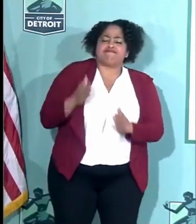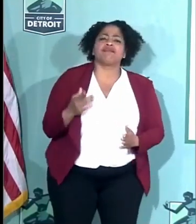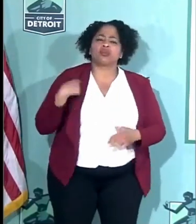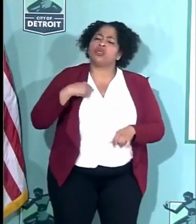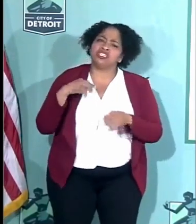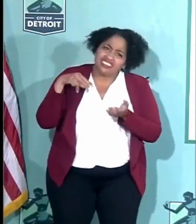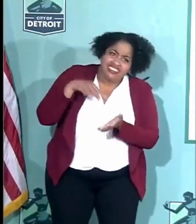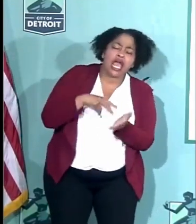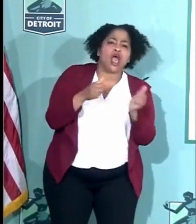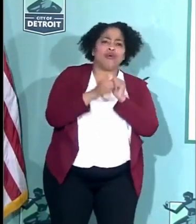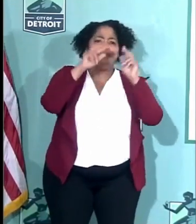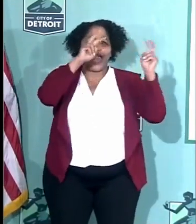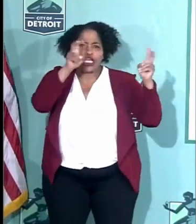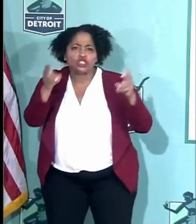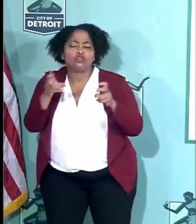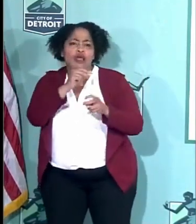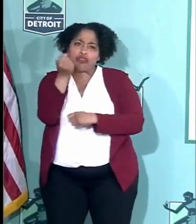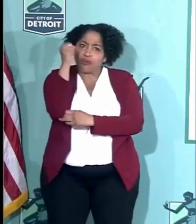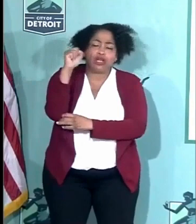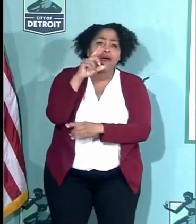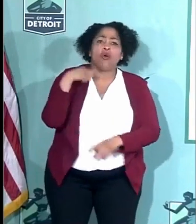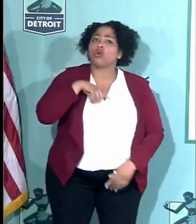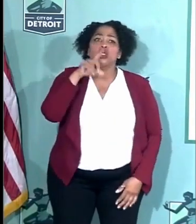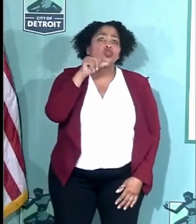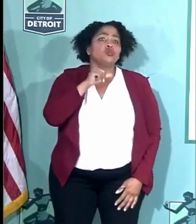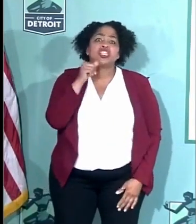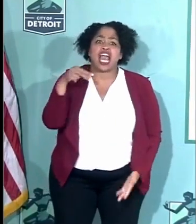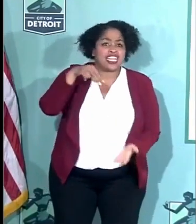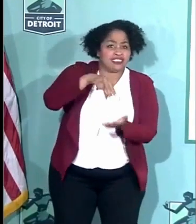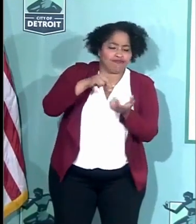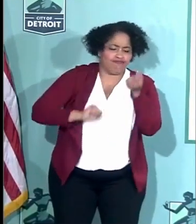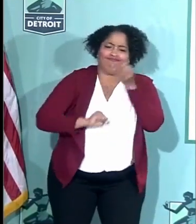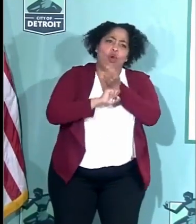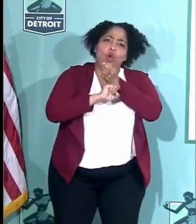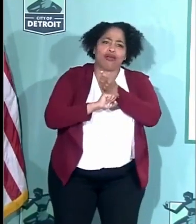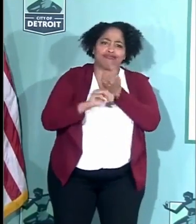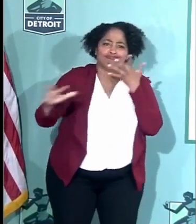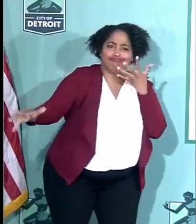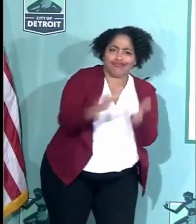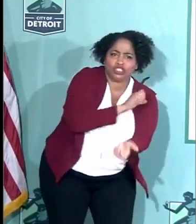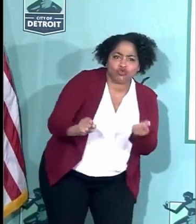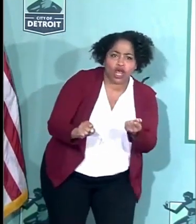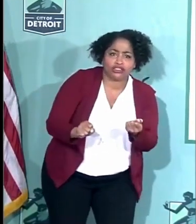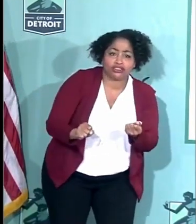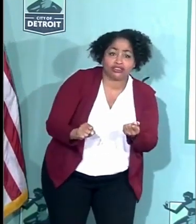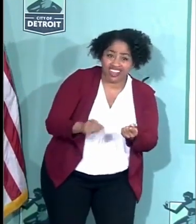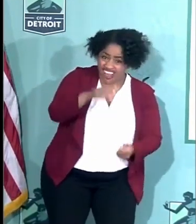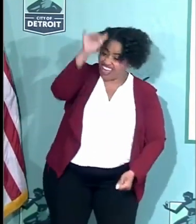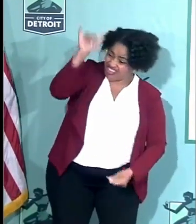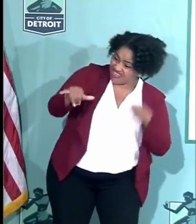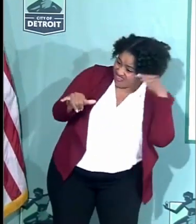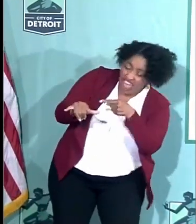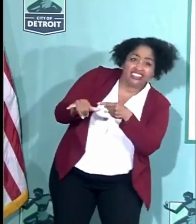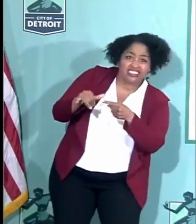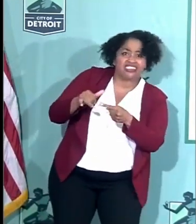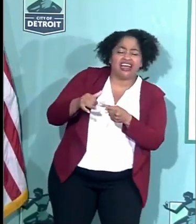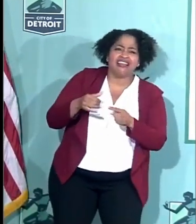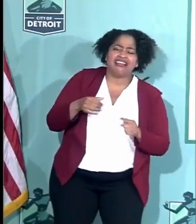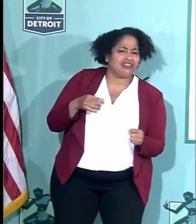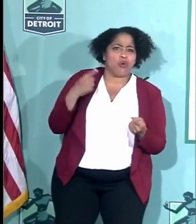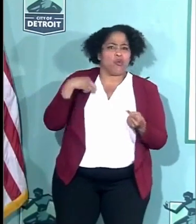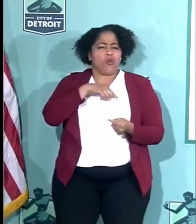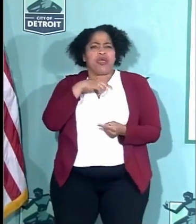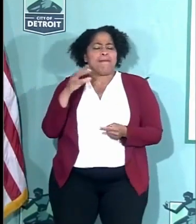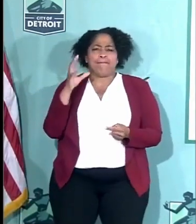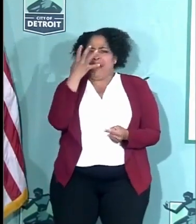and the protests, but we do not stand with destruction and furthering the same thing we mad about, we protesting about. That's